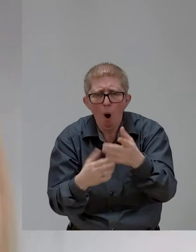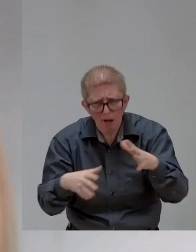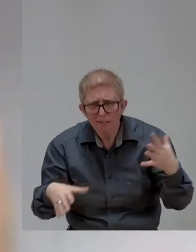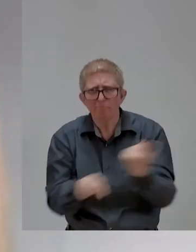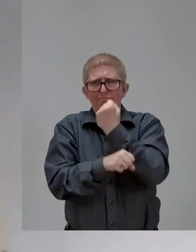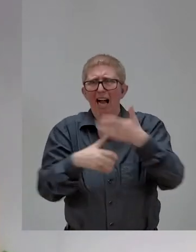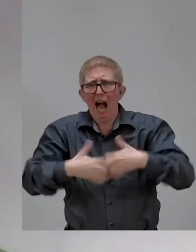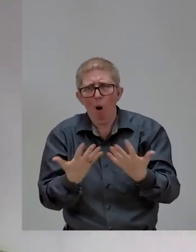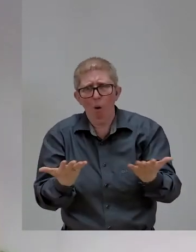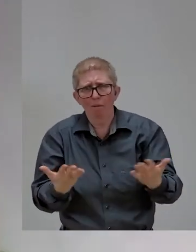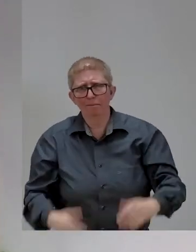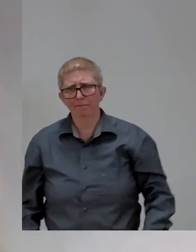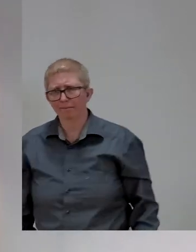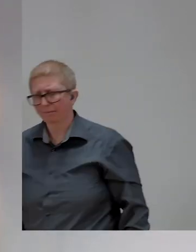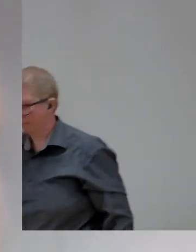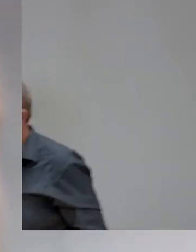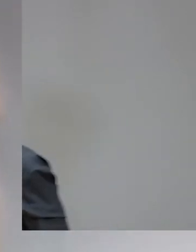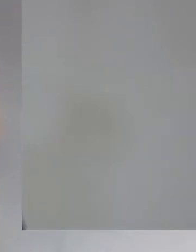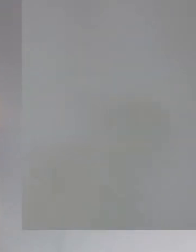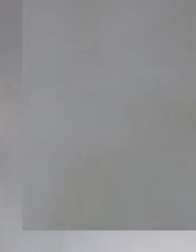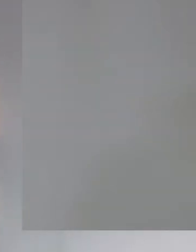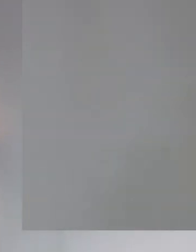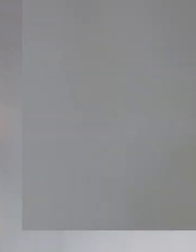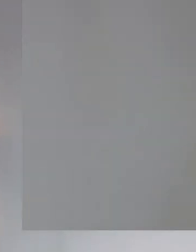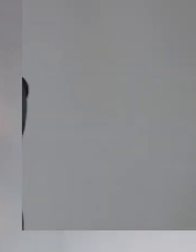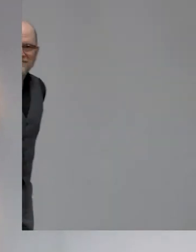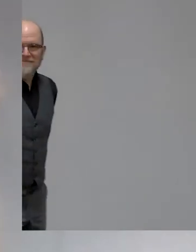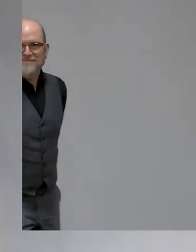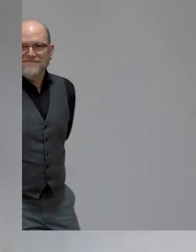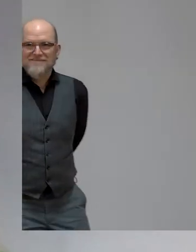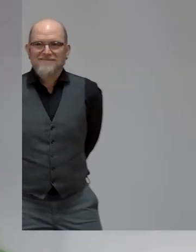Well, I have a life lived as a dangerous dreamer.